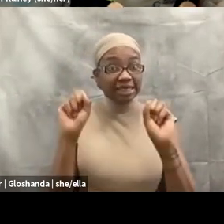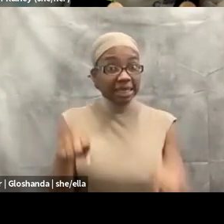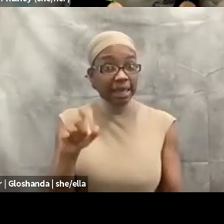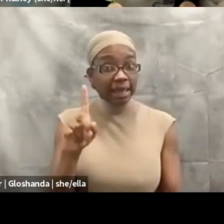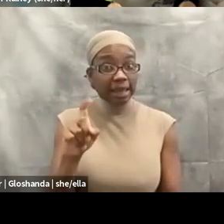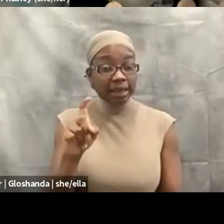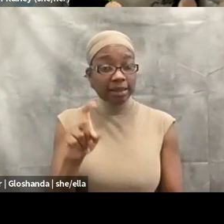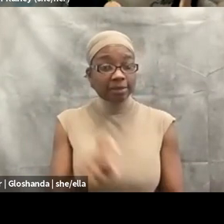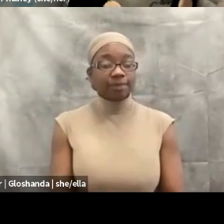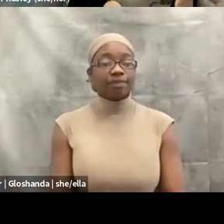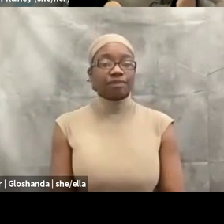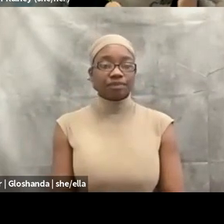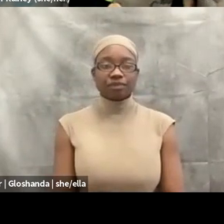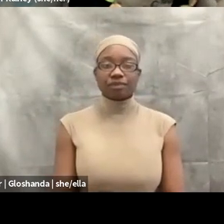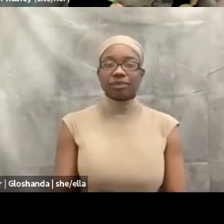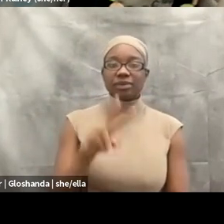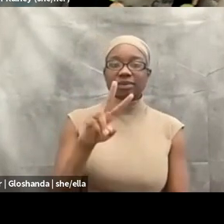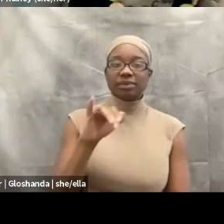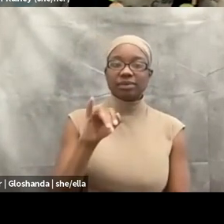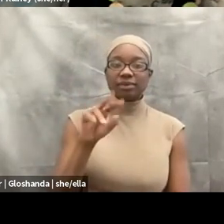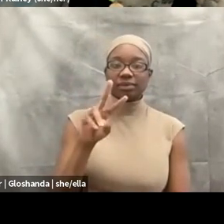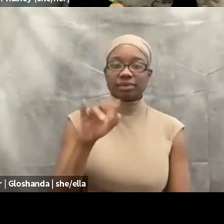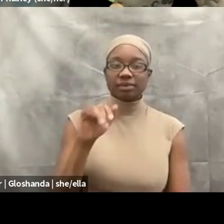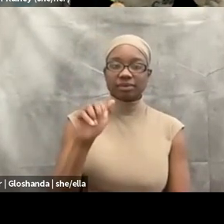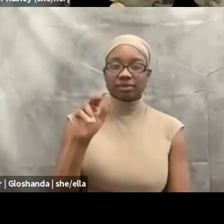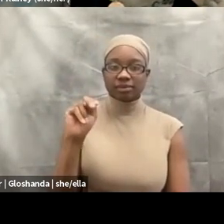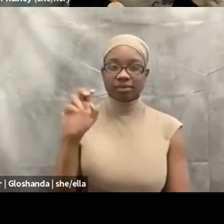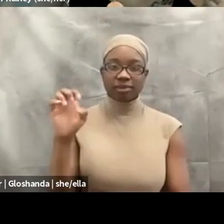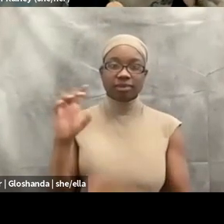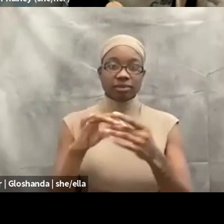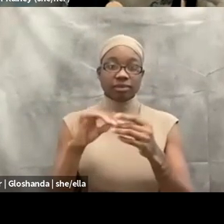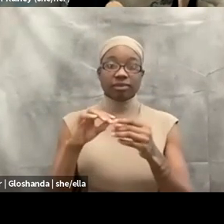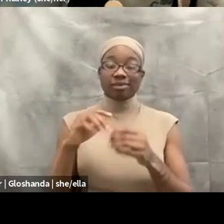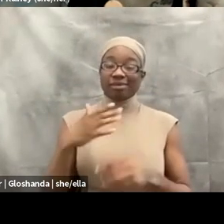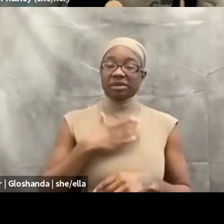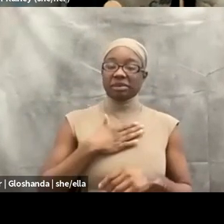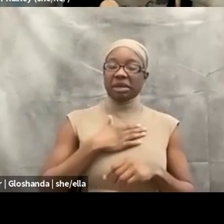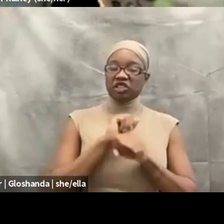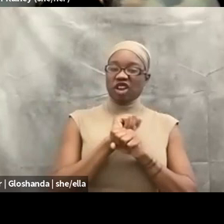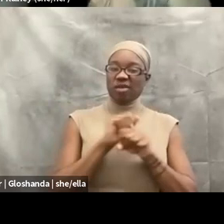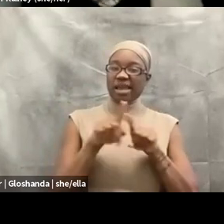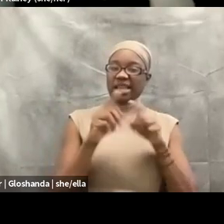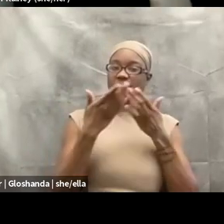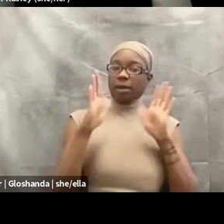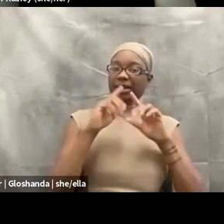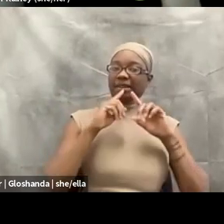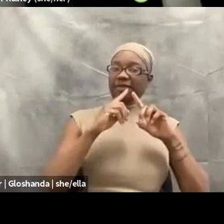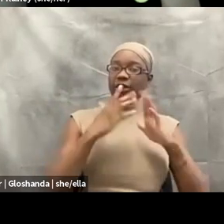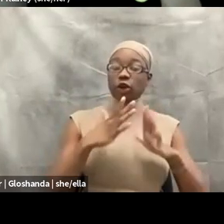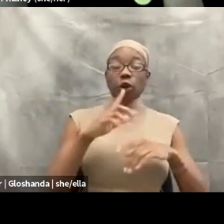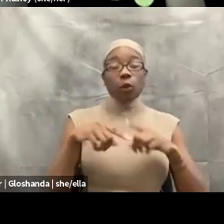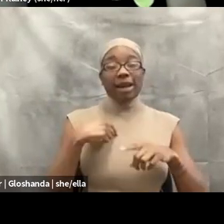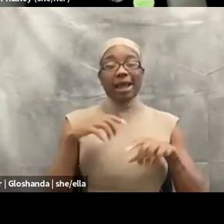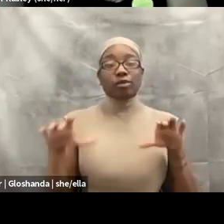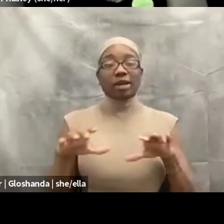When I practice circles at my job as a public defender, um, I mean, it's definitely, I